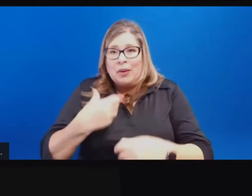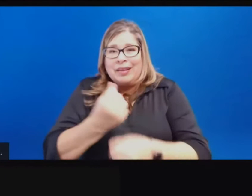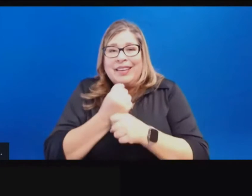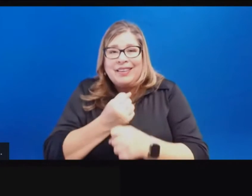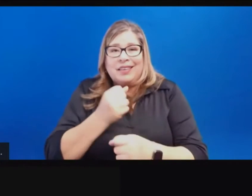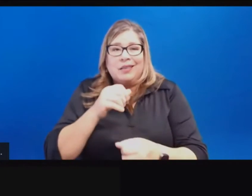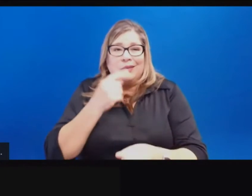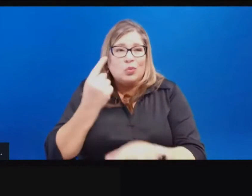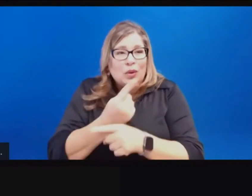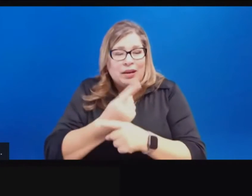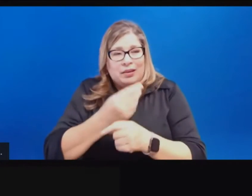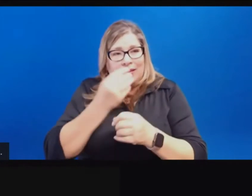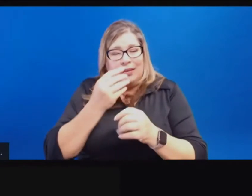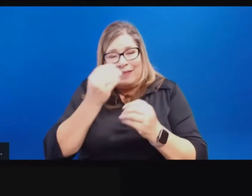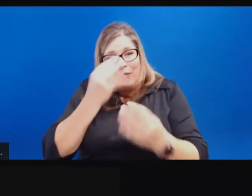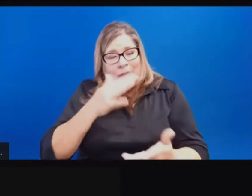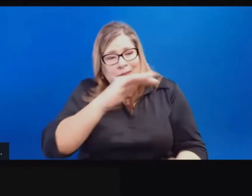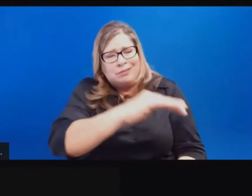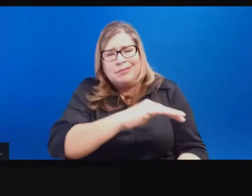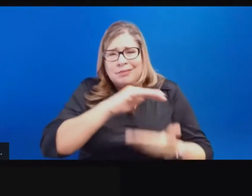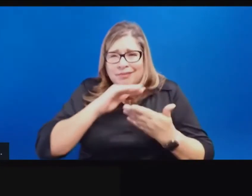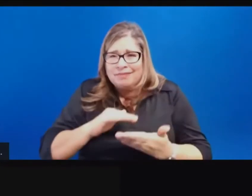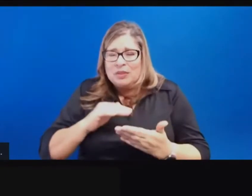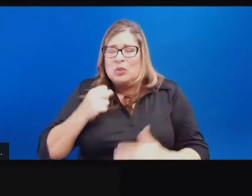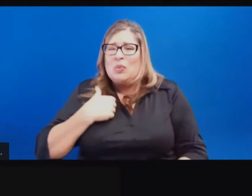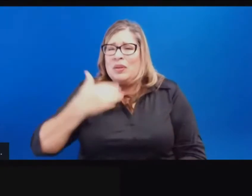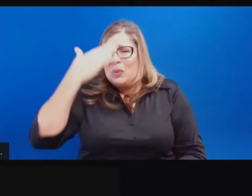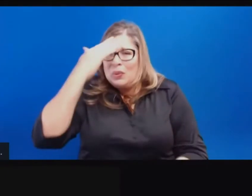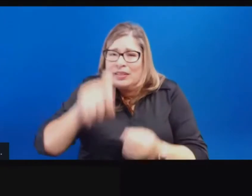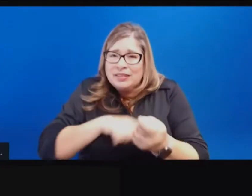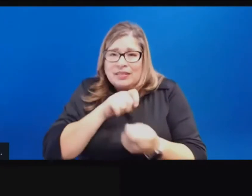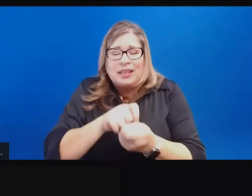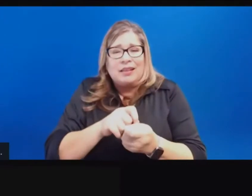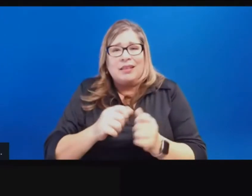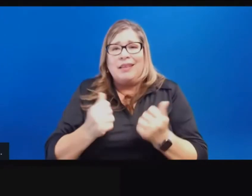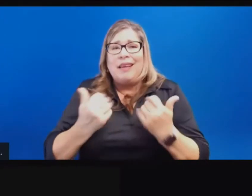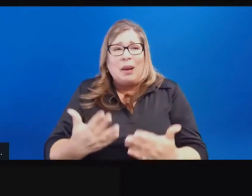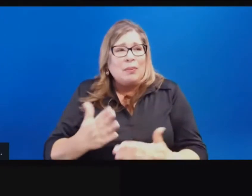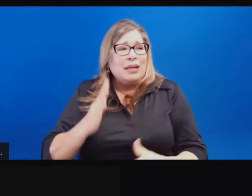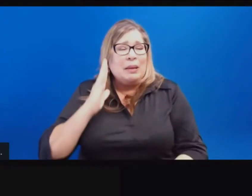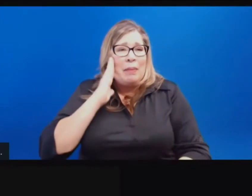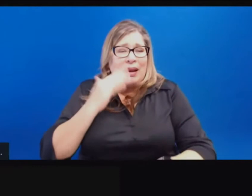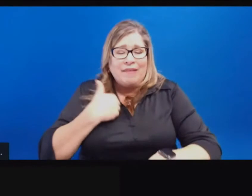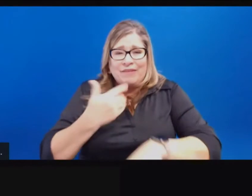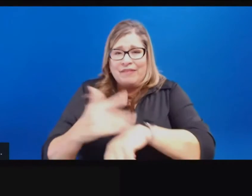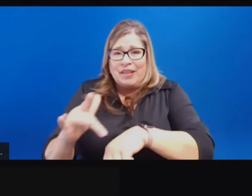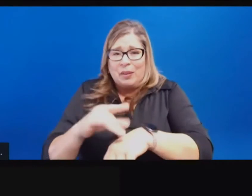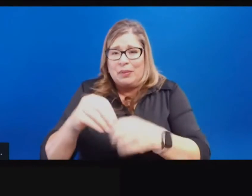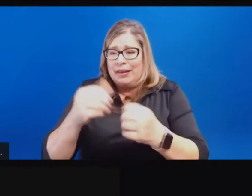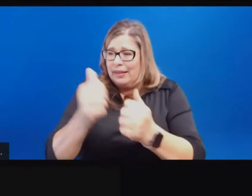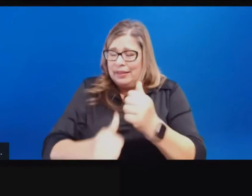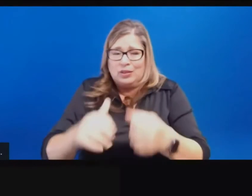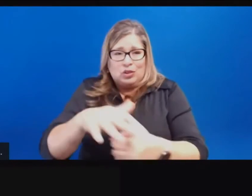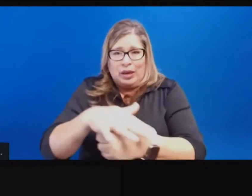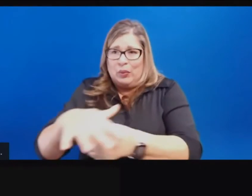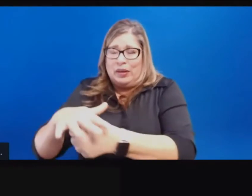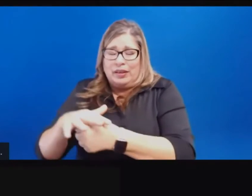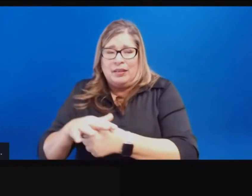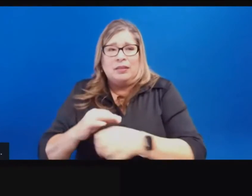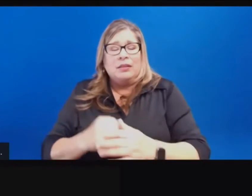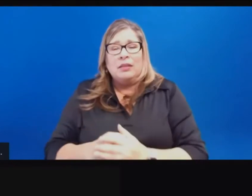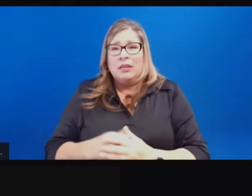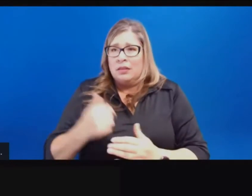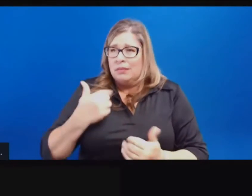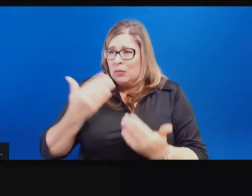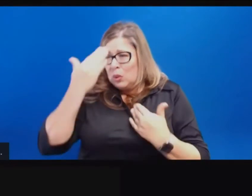that we have a clear understanding of what the true bed count is within each of the regions that are available ICU beds, not just are they